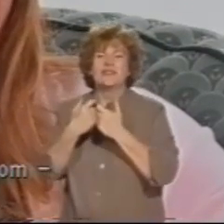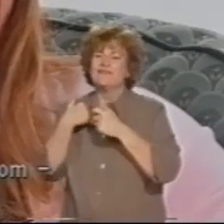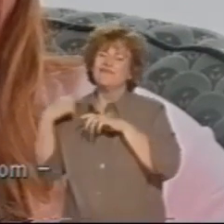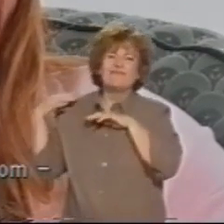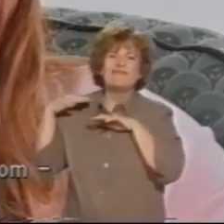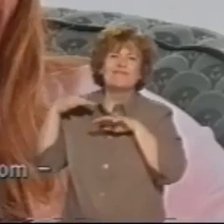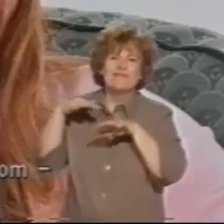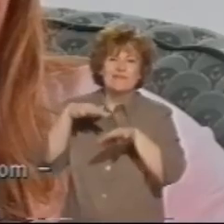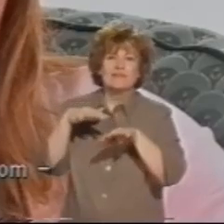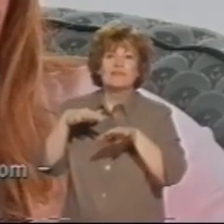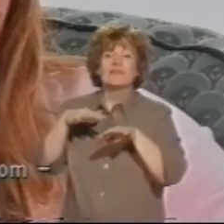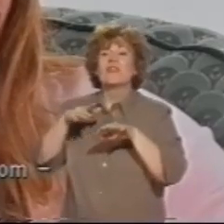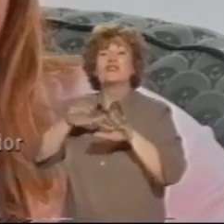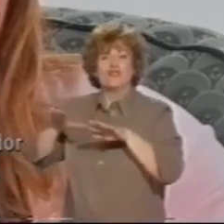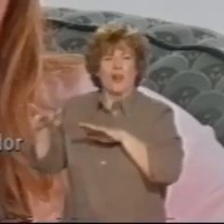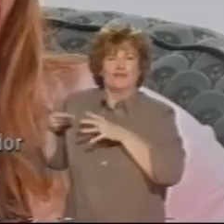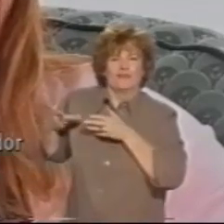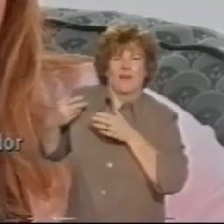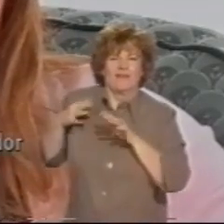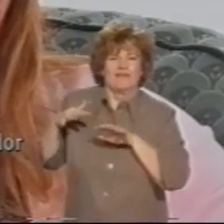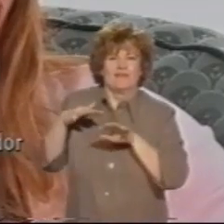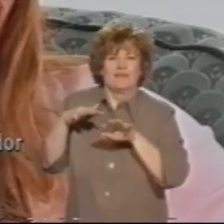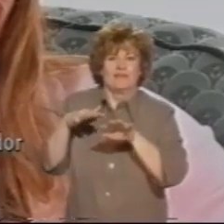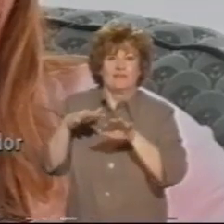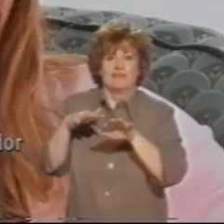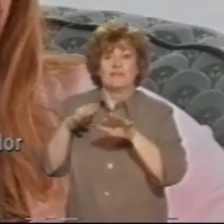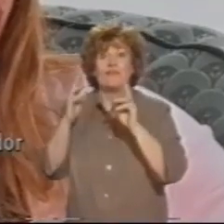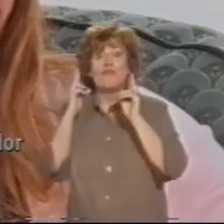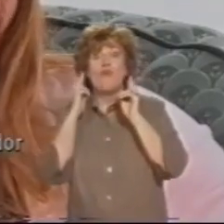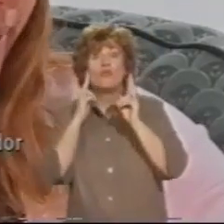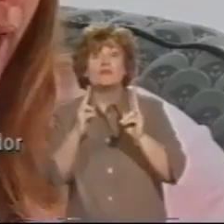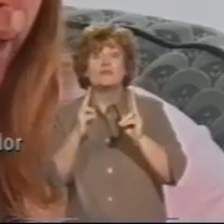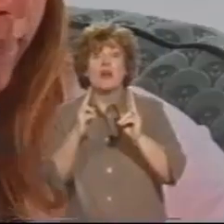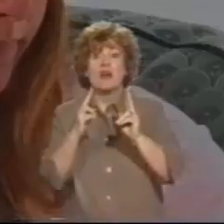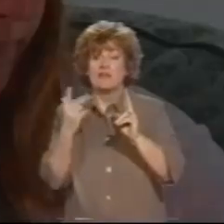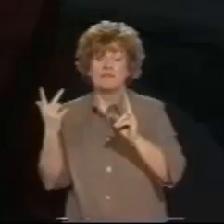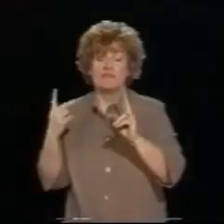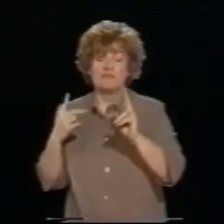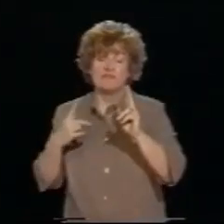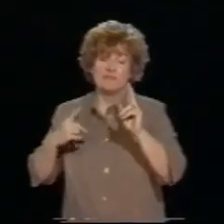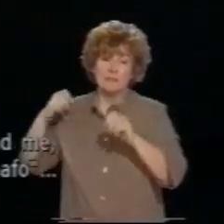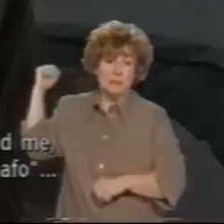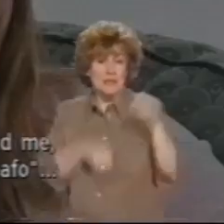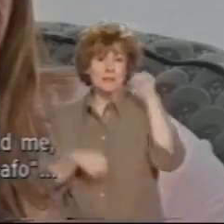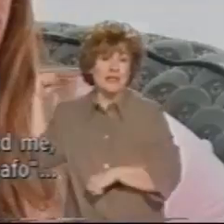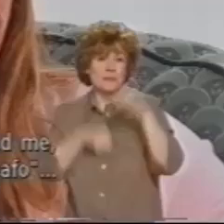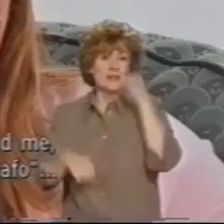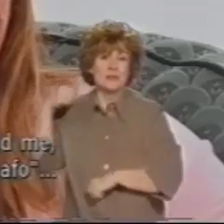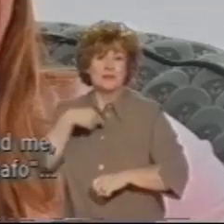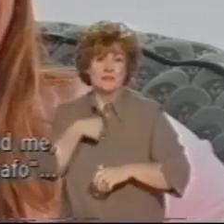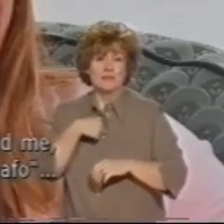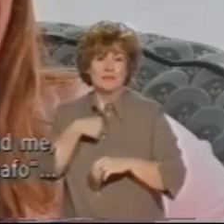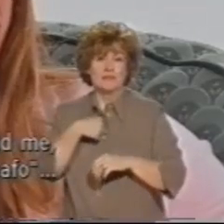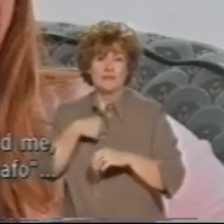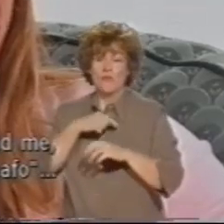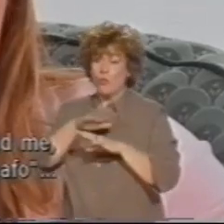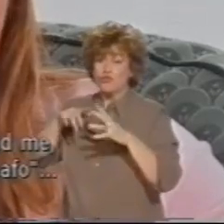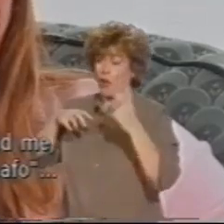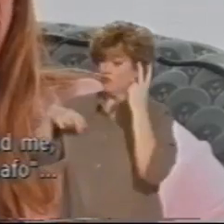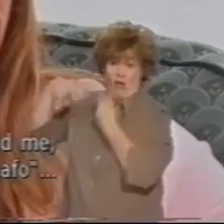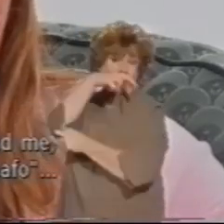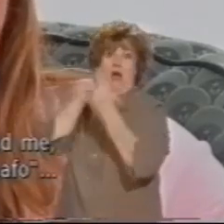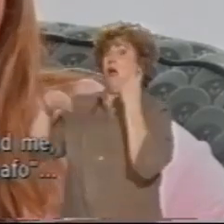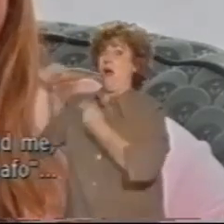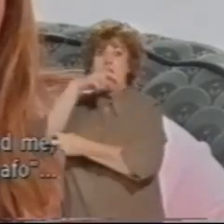as we were going back into the classroom, took me down a corridor and just beat me up. All these children were running around me,